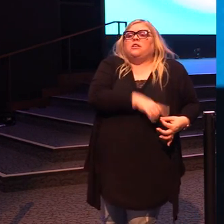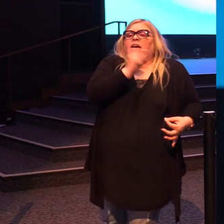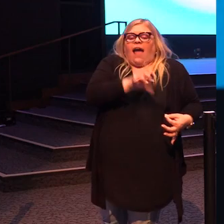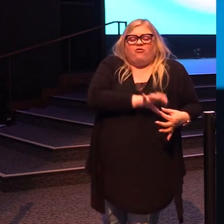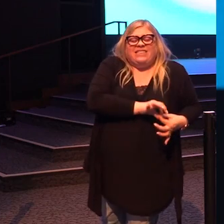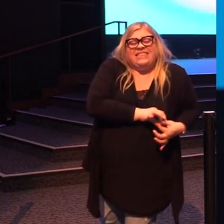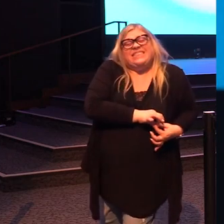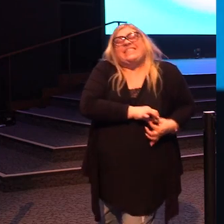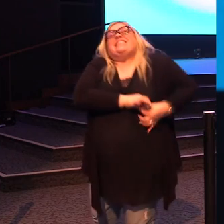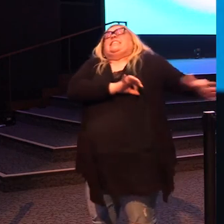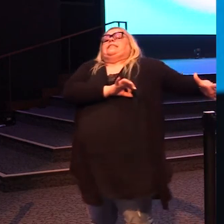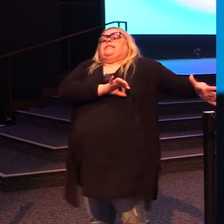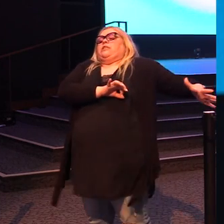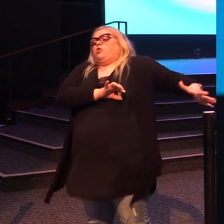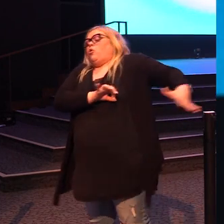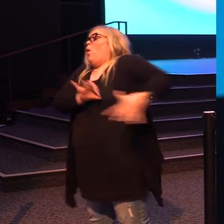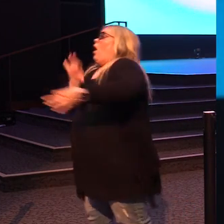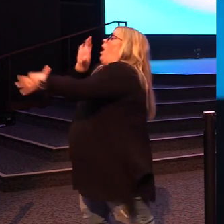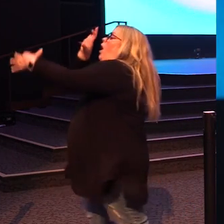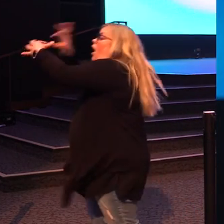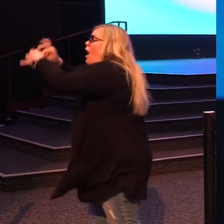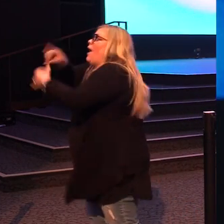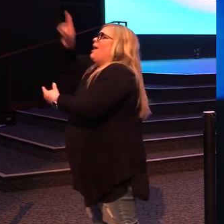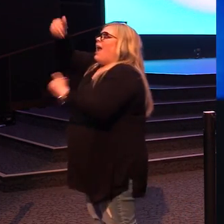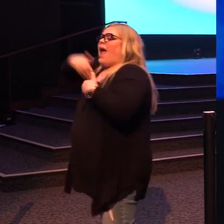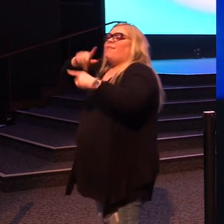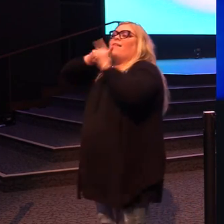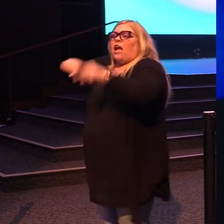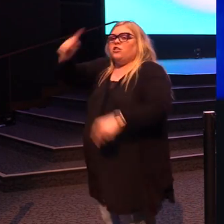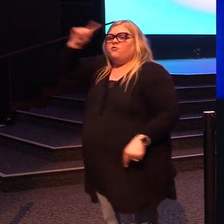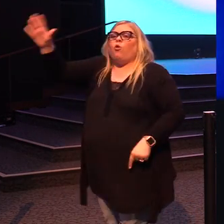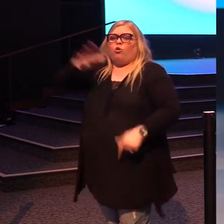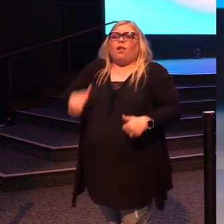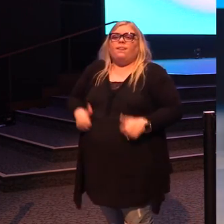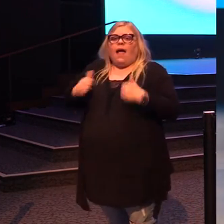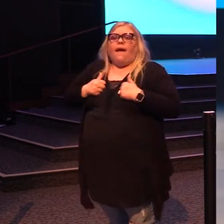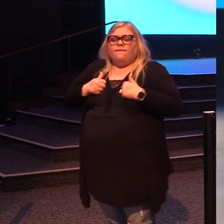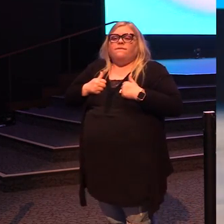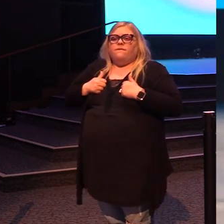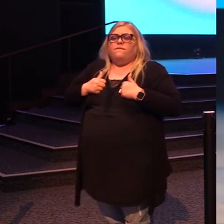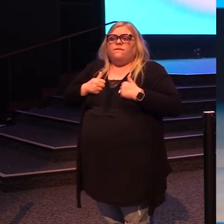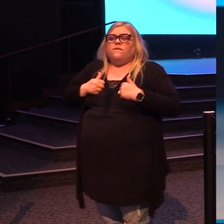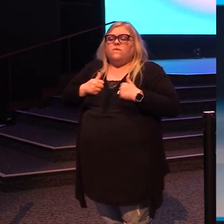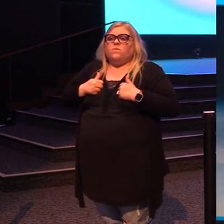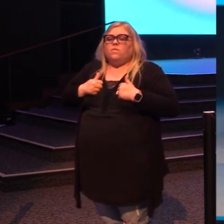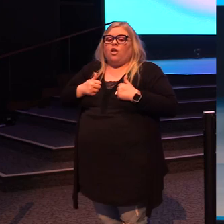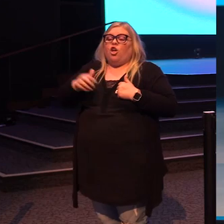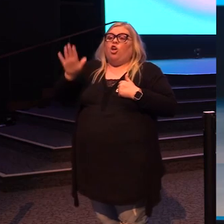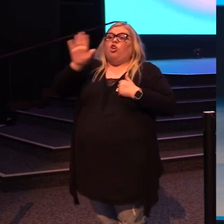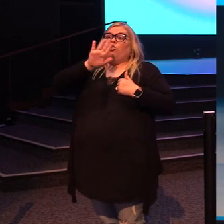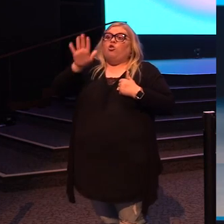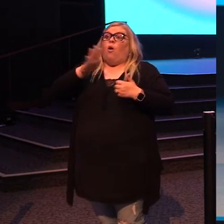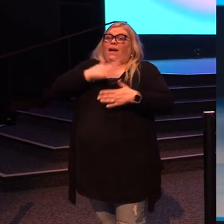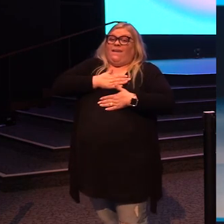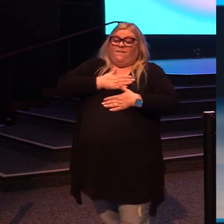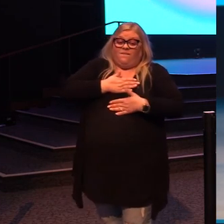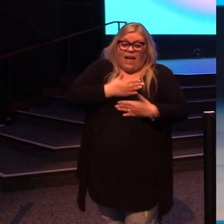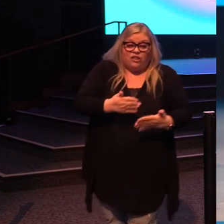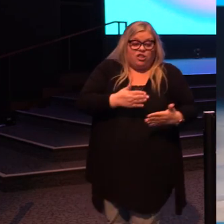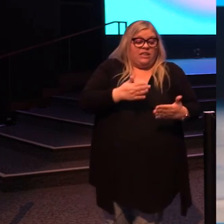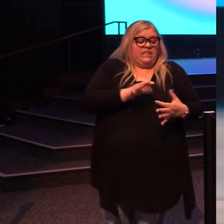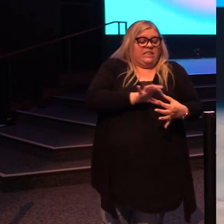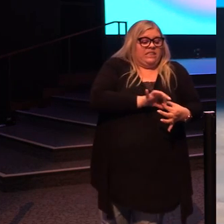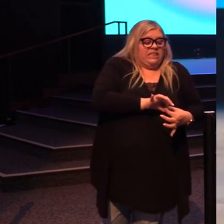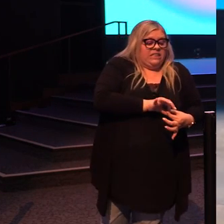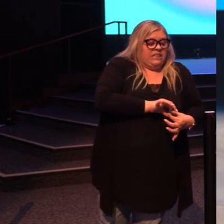of your life towards the one who has the answers for your life. You have to move the proximity of your confession over your